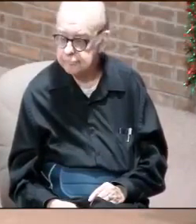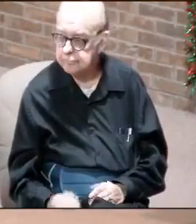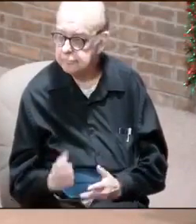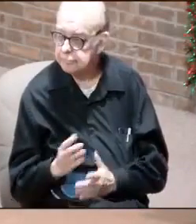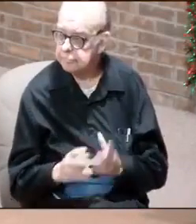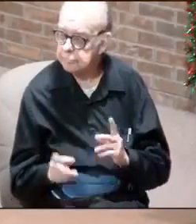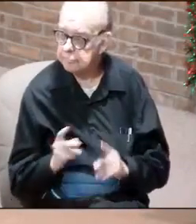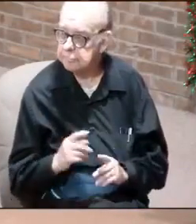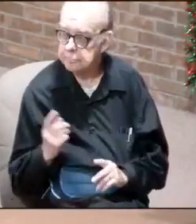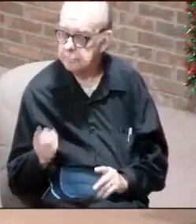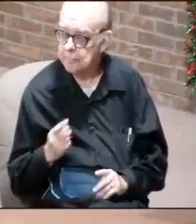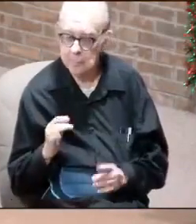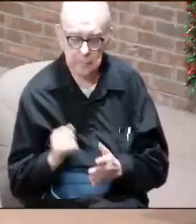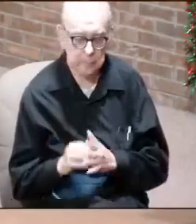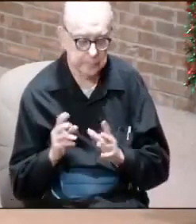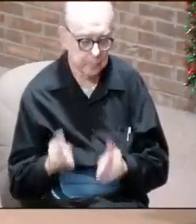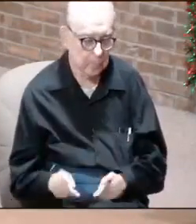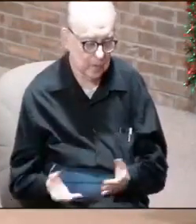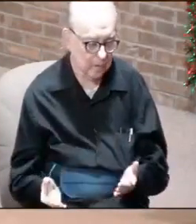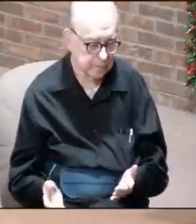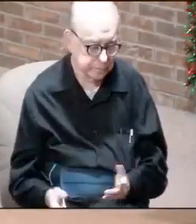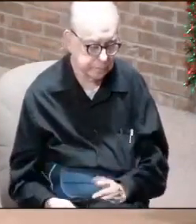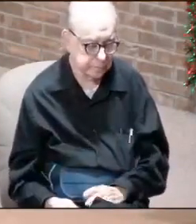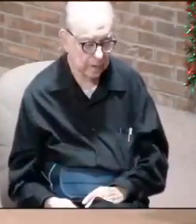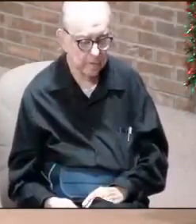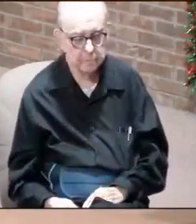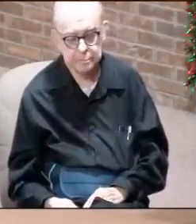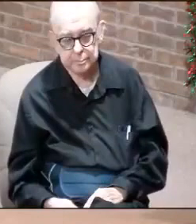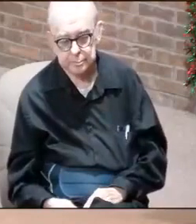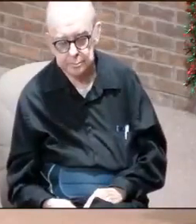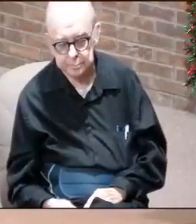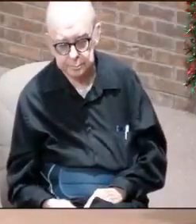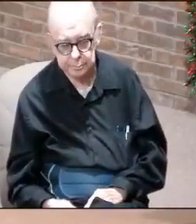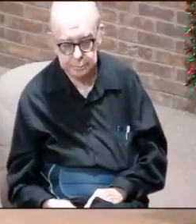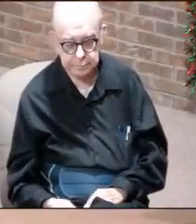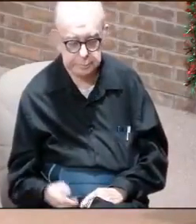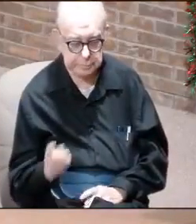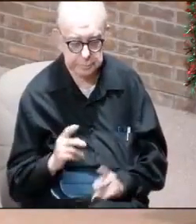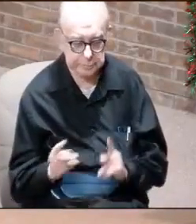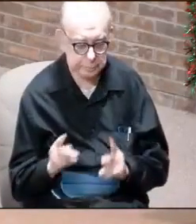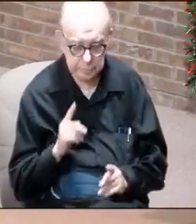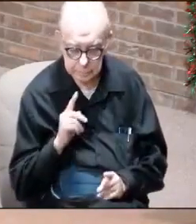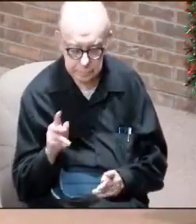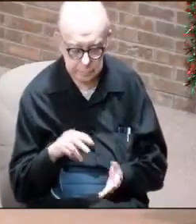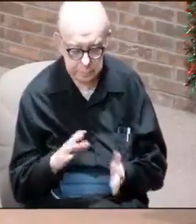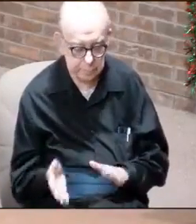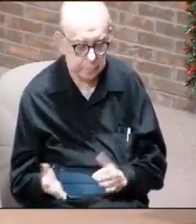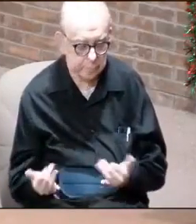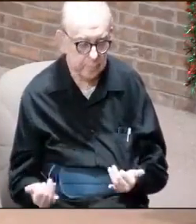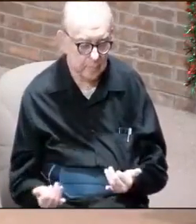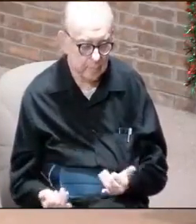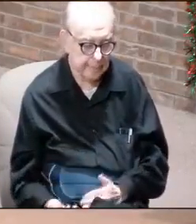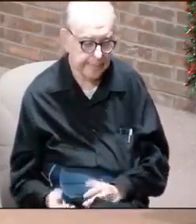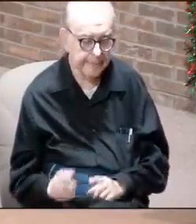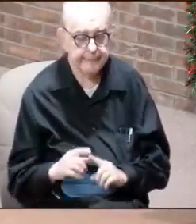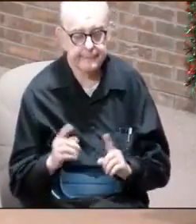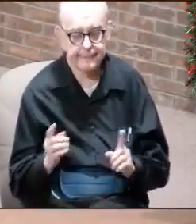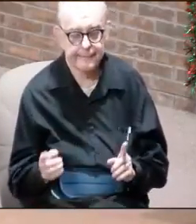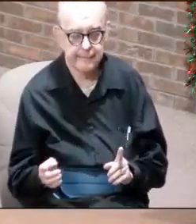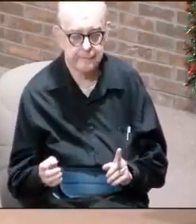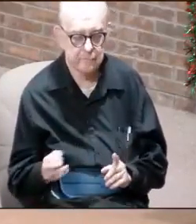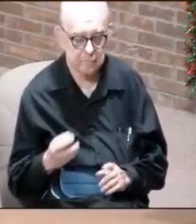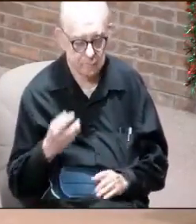Some people have always said, well, this person, that person, that person. And most of those people are dead by now. So it's not. But